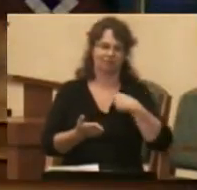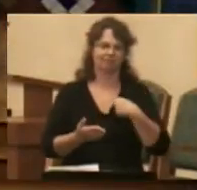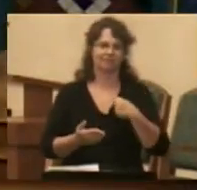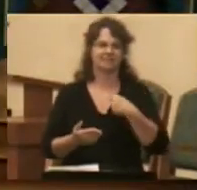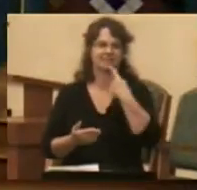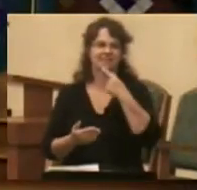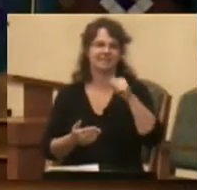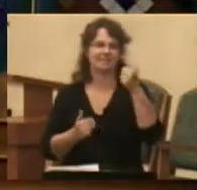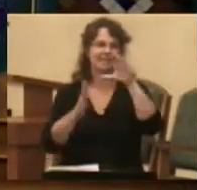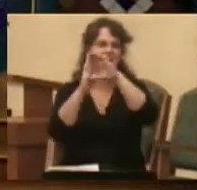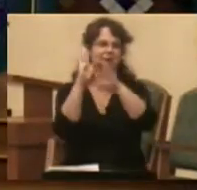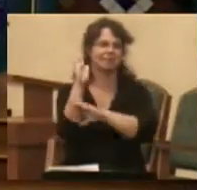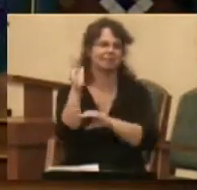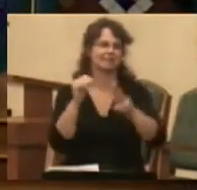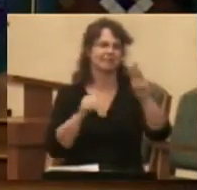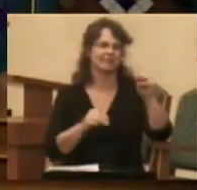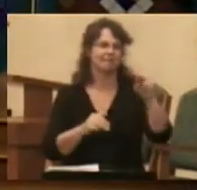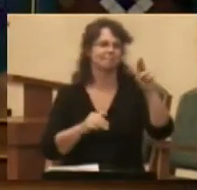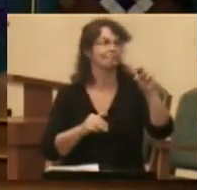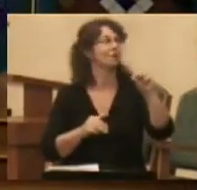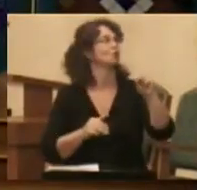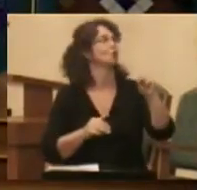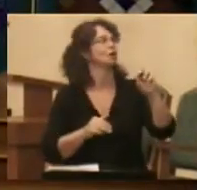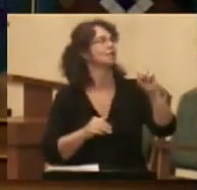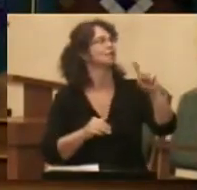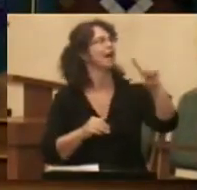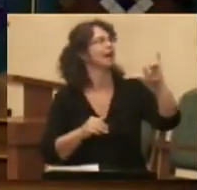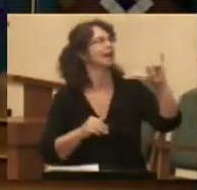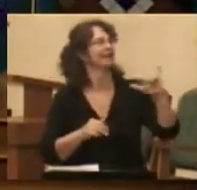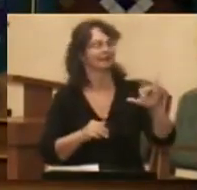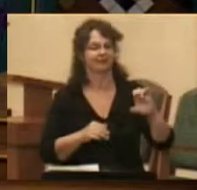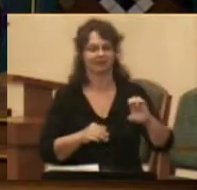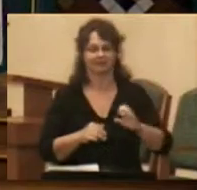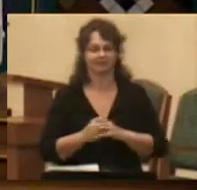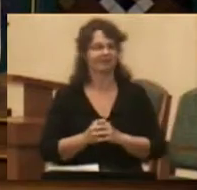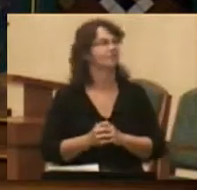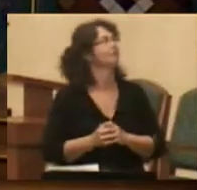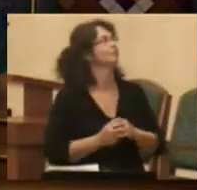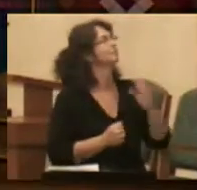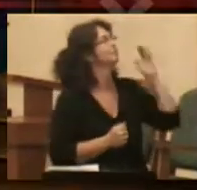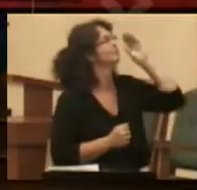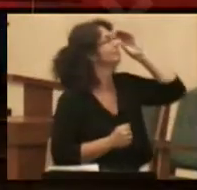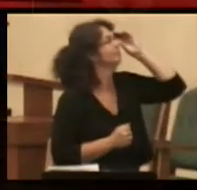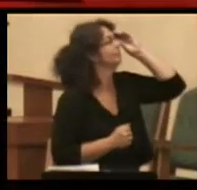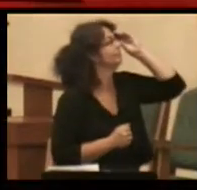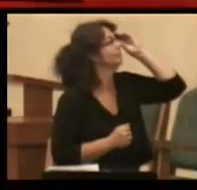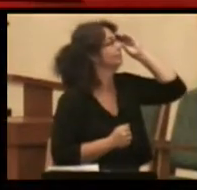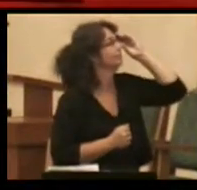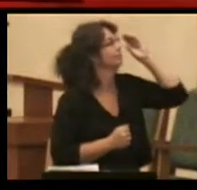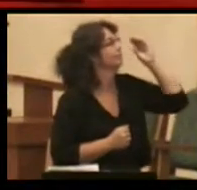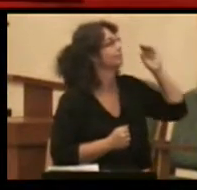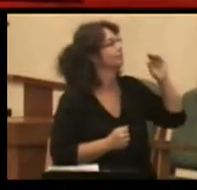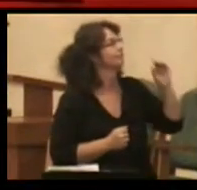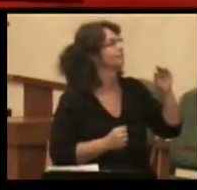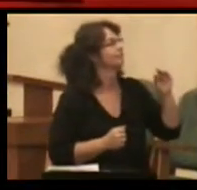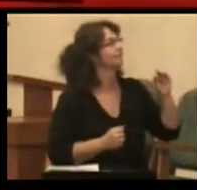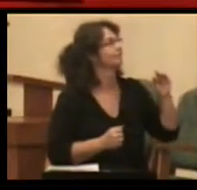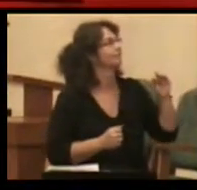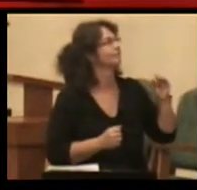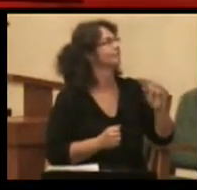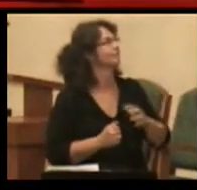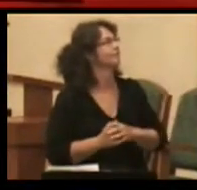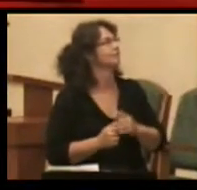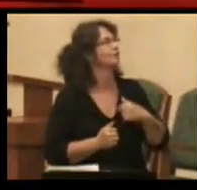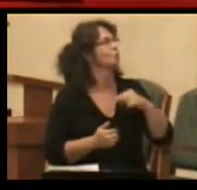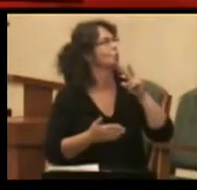Style. There's a slide up there that you might be able to read some of them. It's a little hard. It's a picture of this shirt, but I will read these Ten